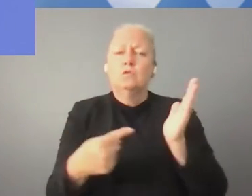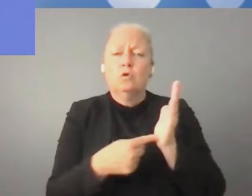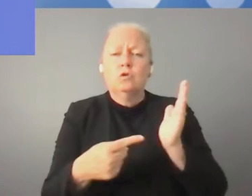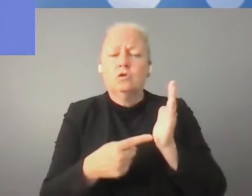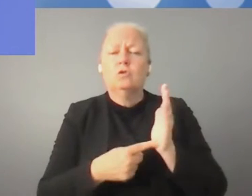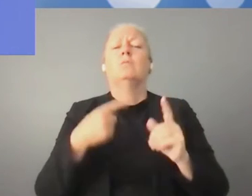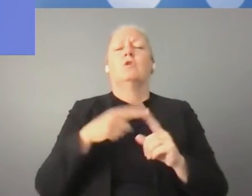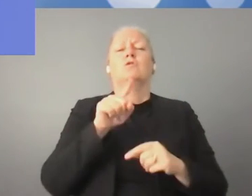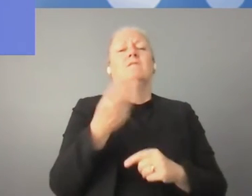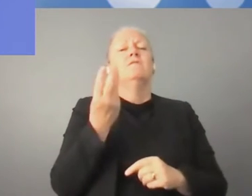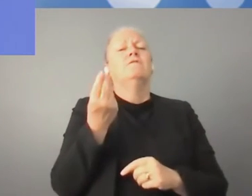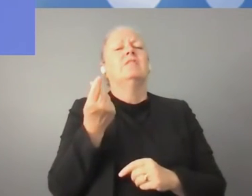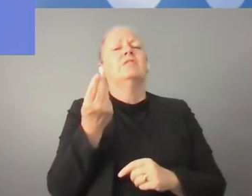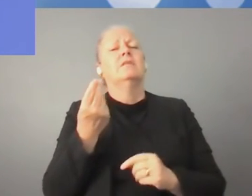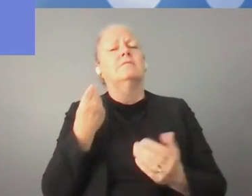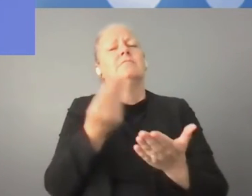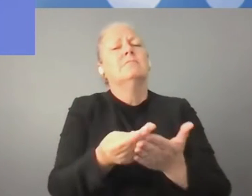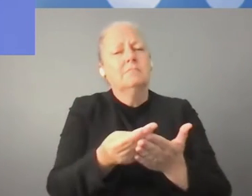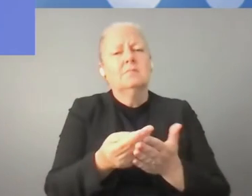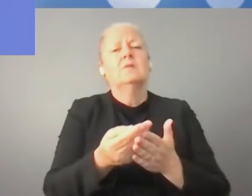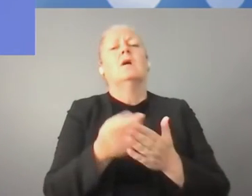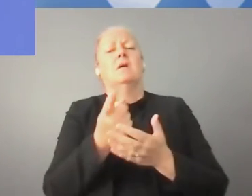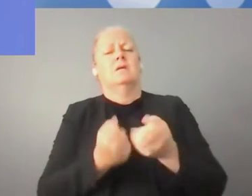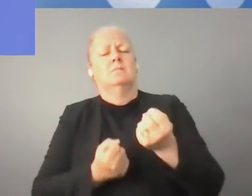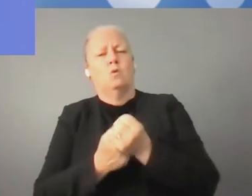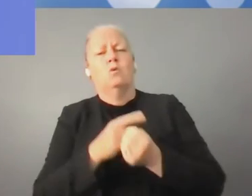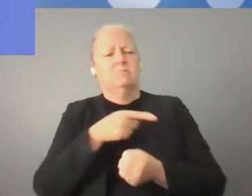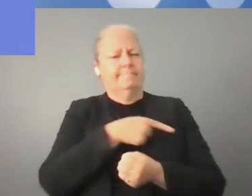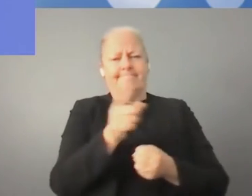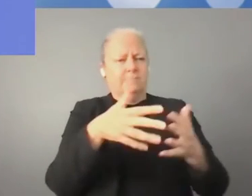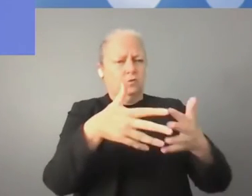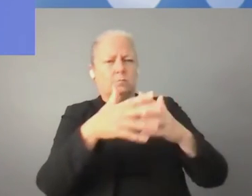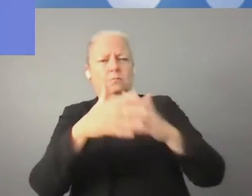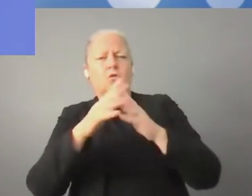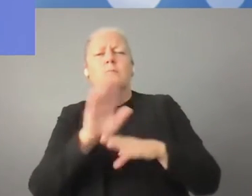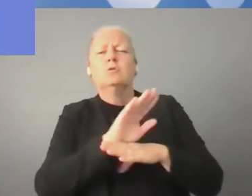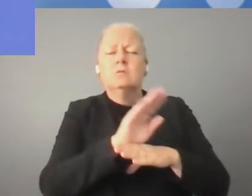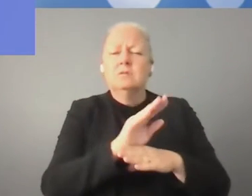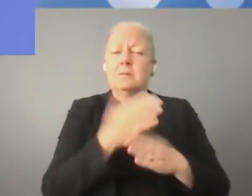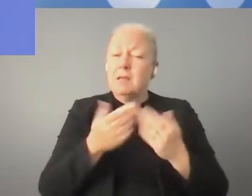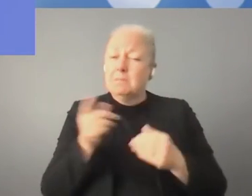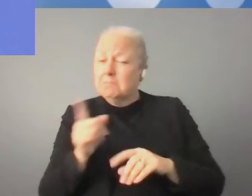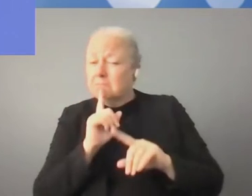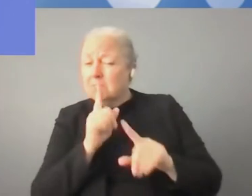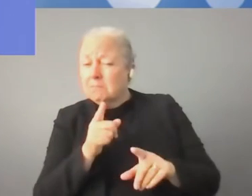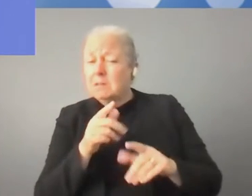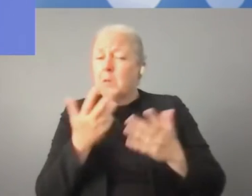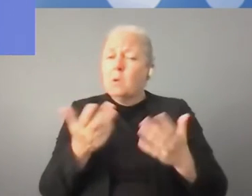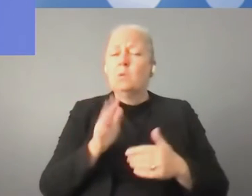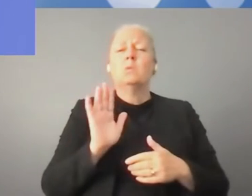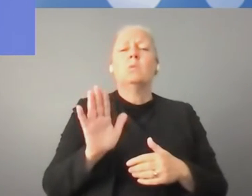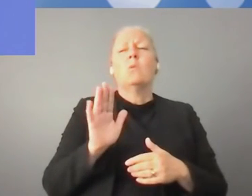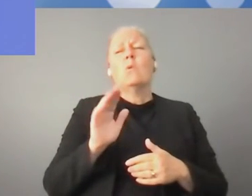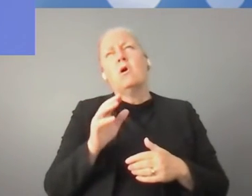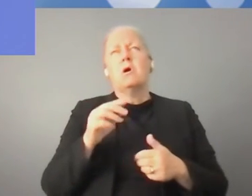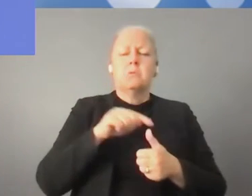side, financial side and supporting startups. So if you could answer the questions or maybe mix your intervention, having